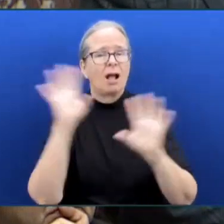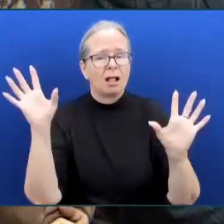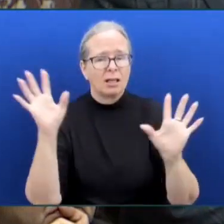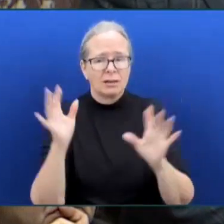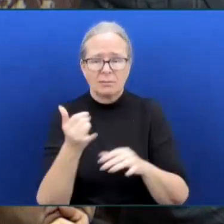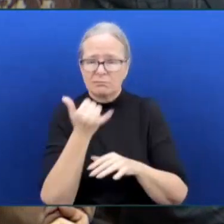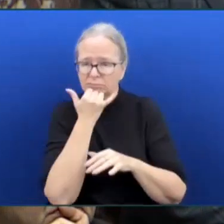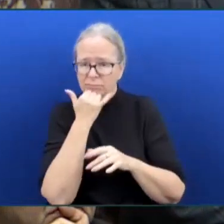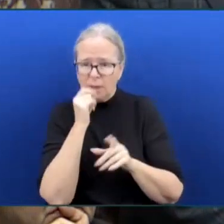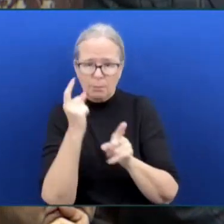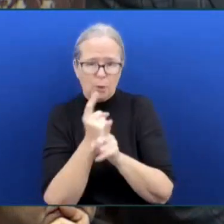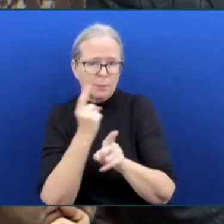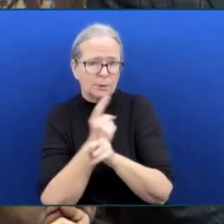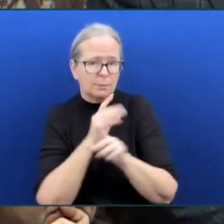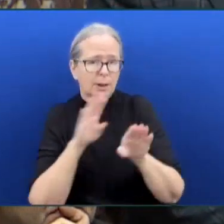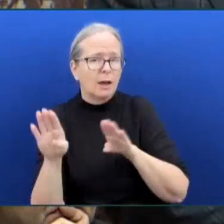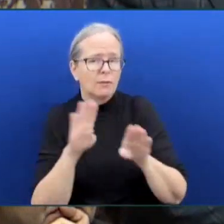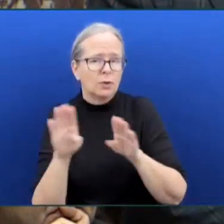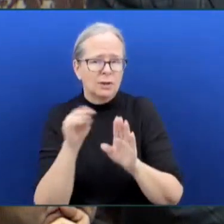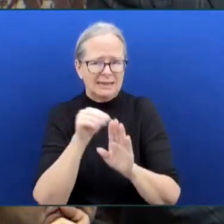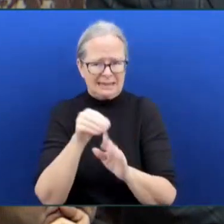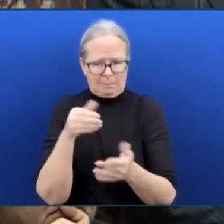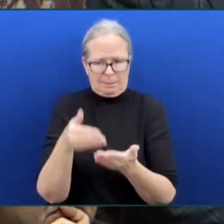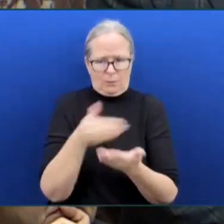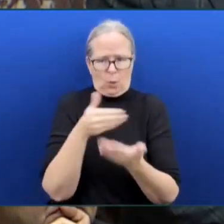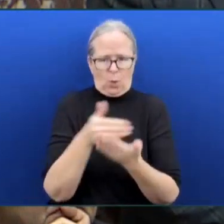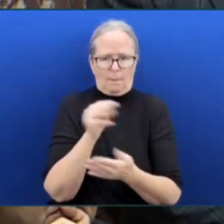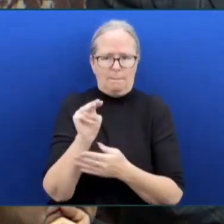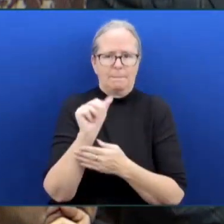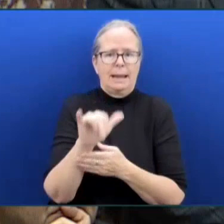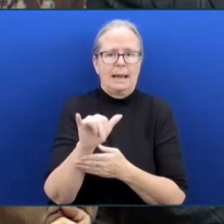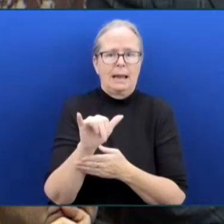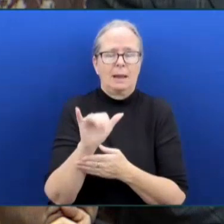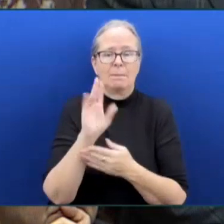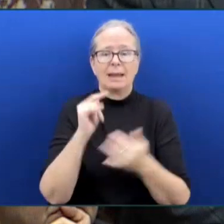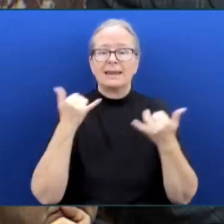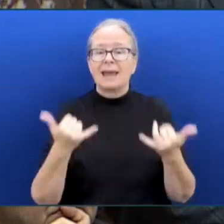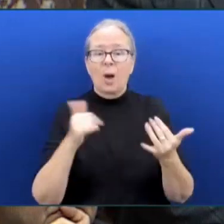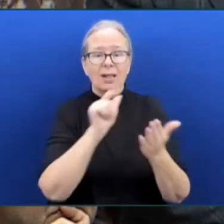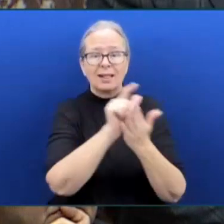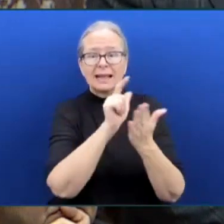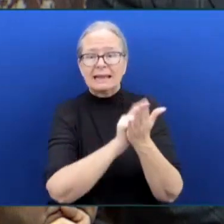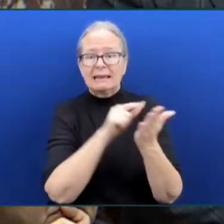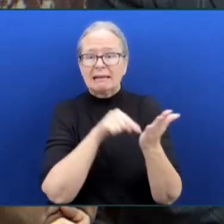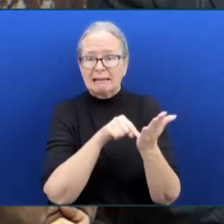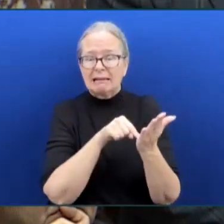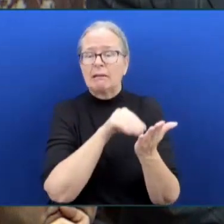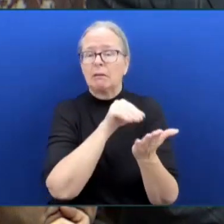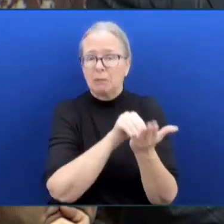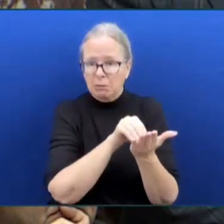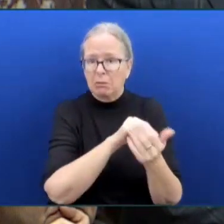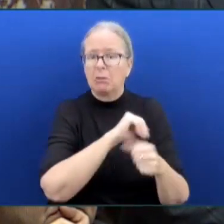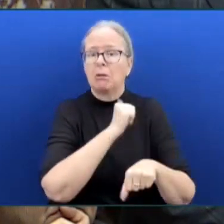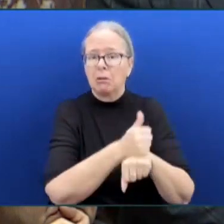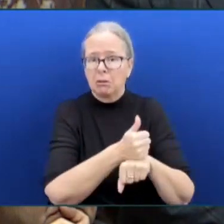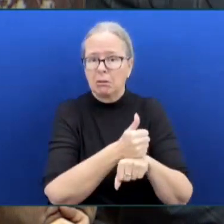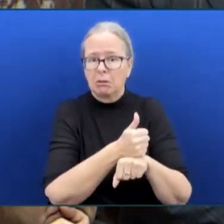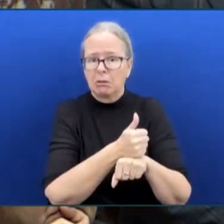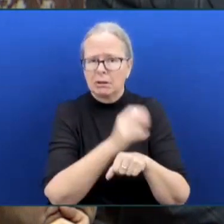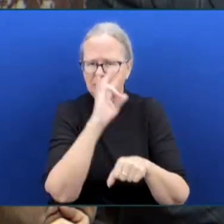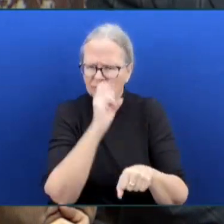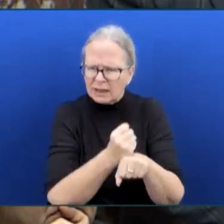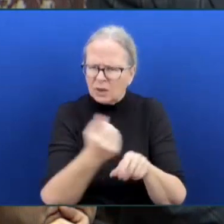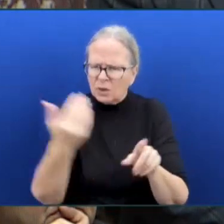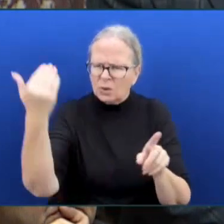reality is that that act is now seven years old and more action on sexualized violence